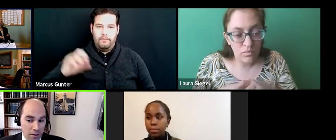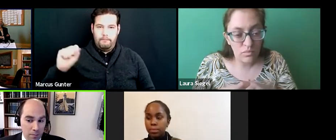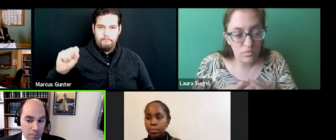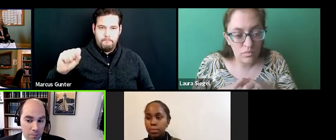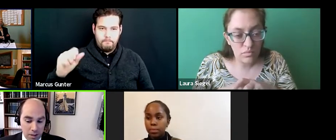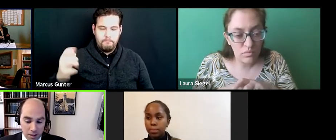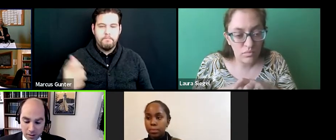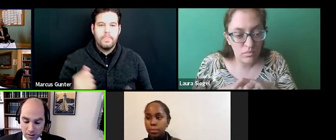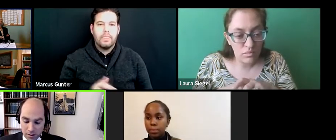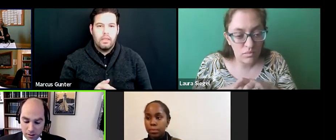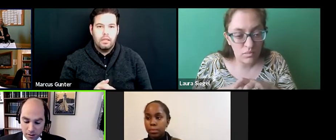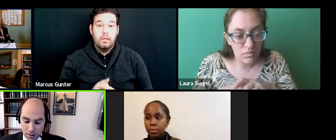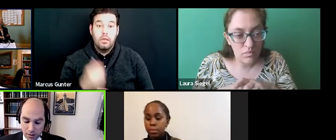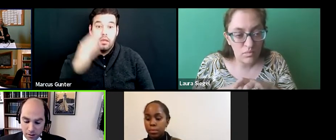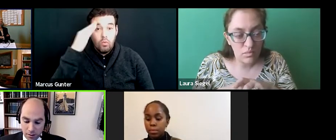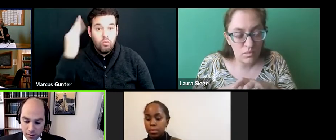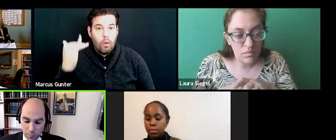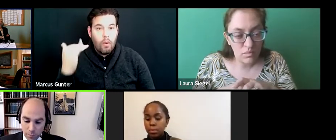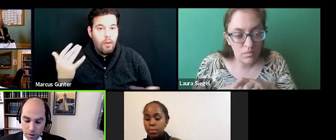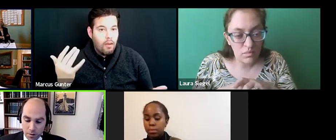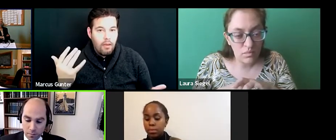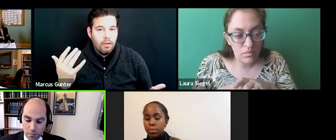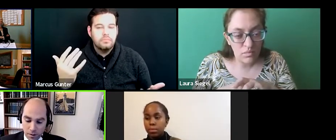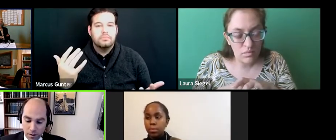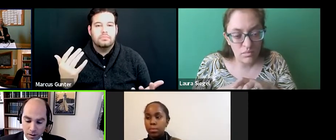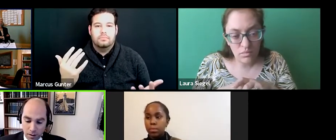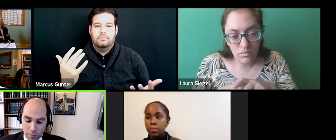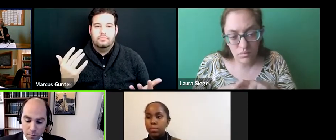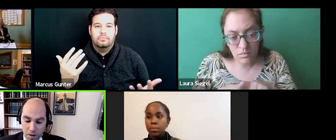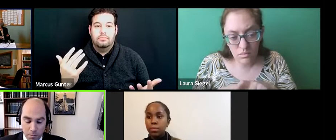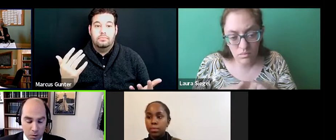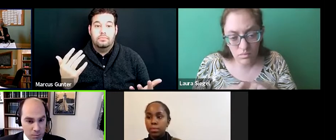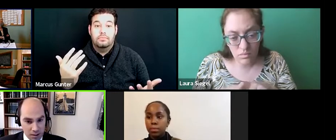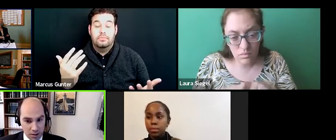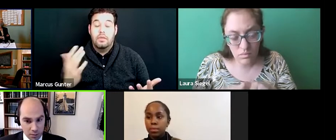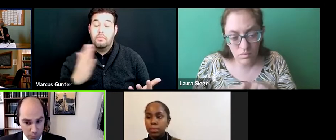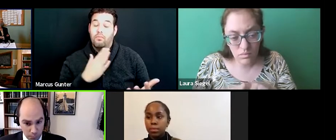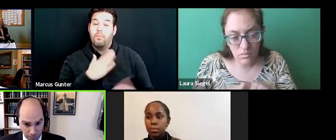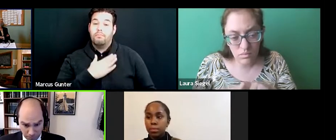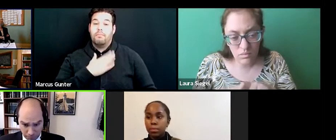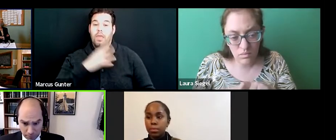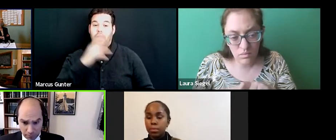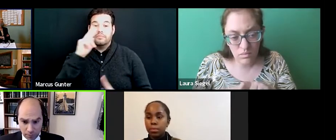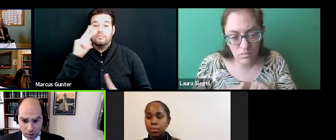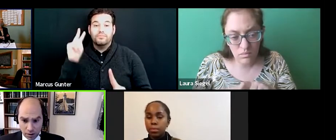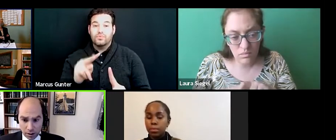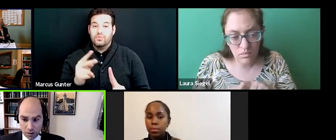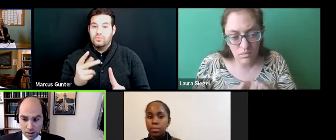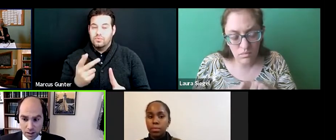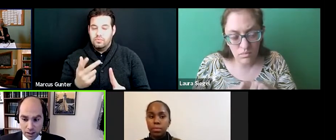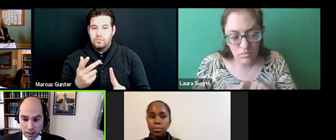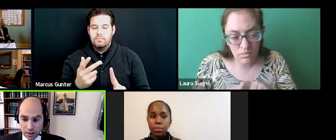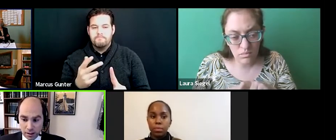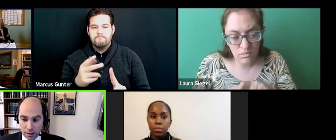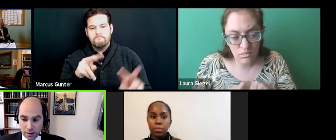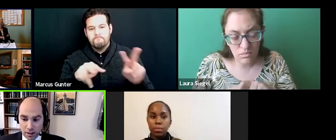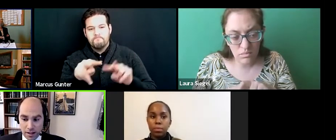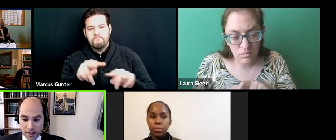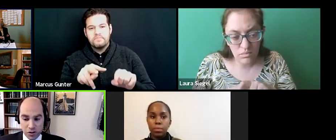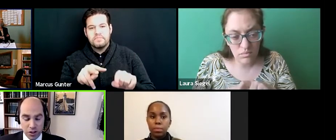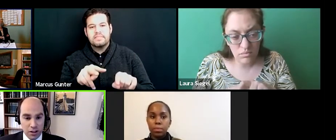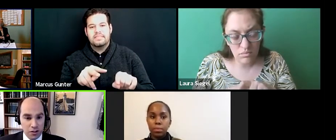Um, because from, from my perspective, you know, it's the,